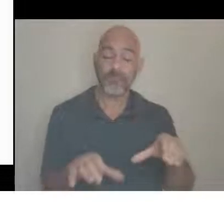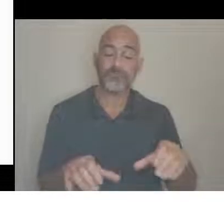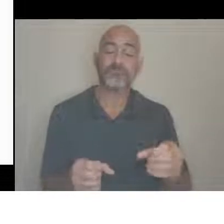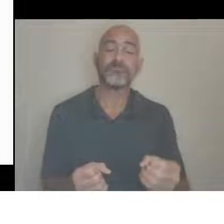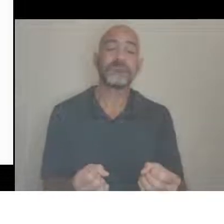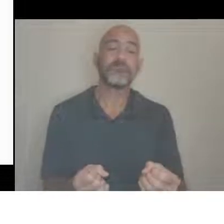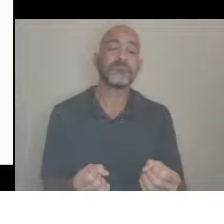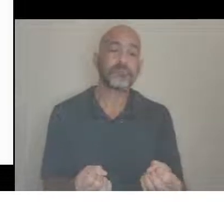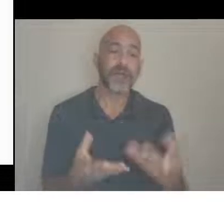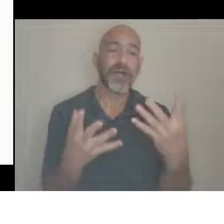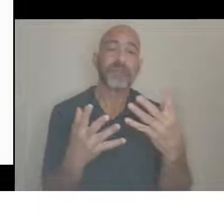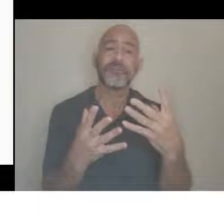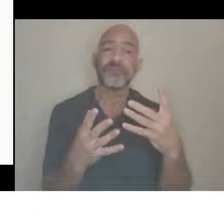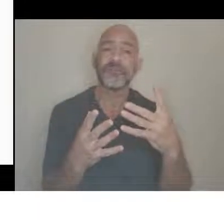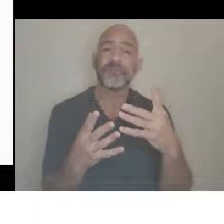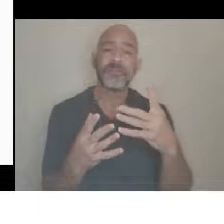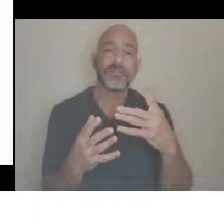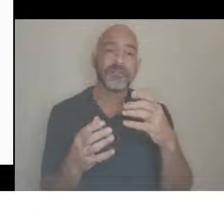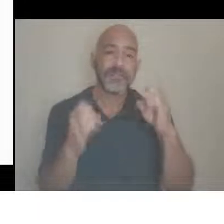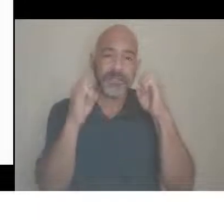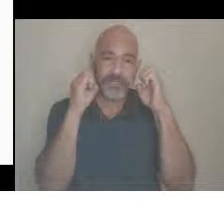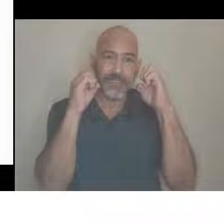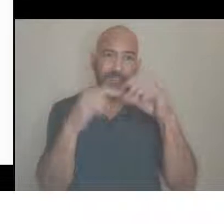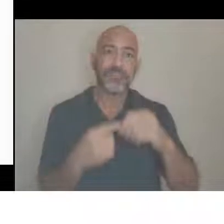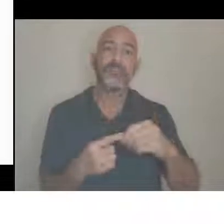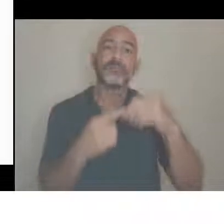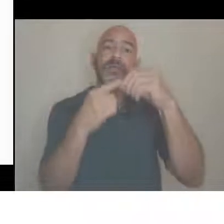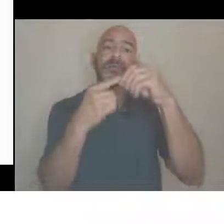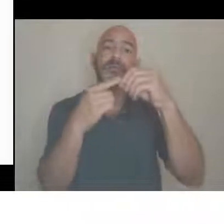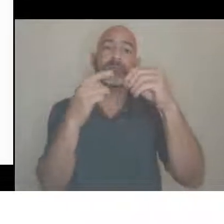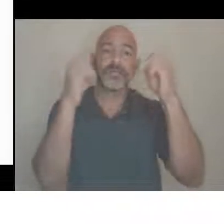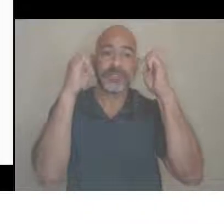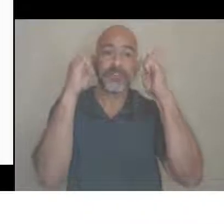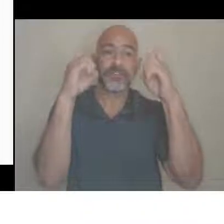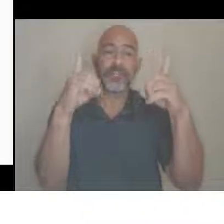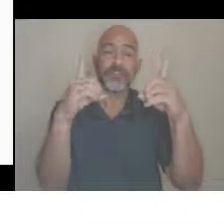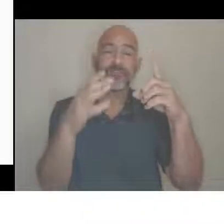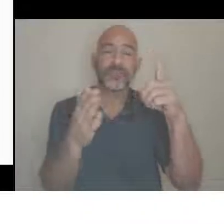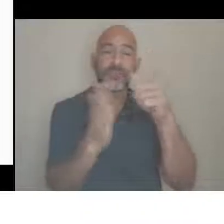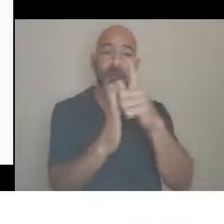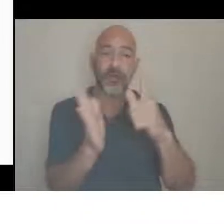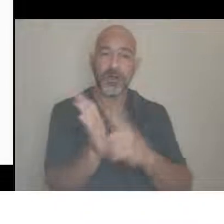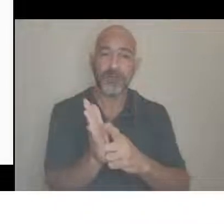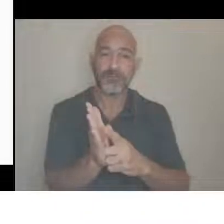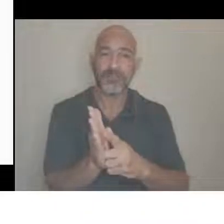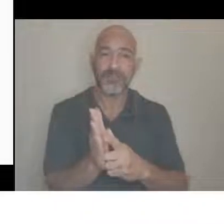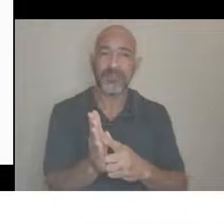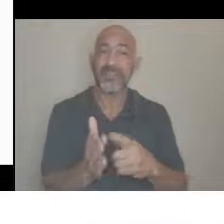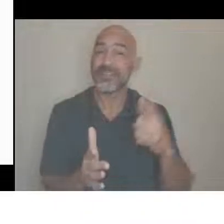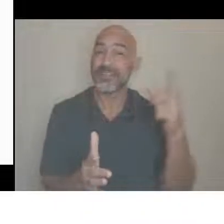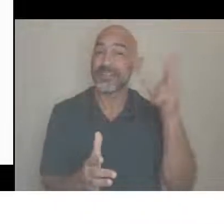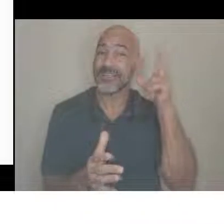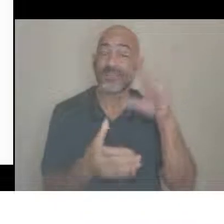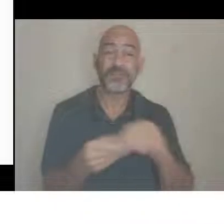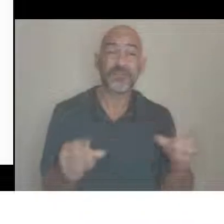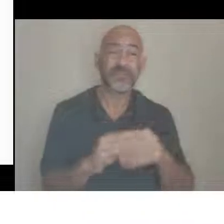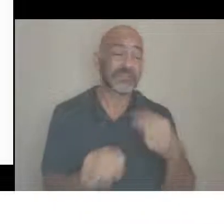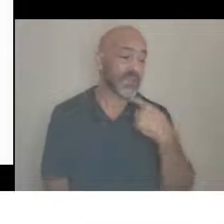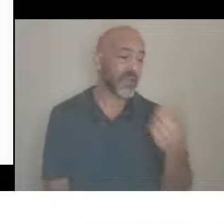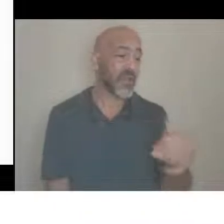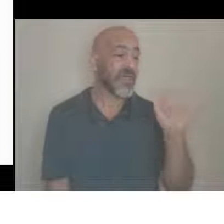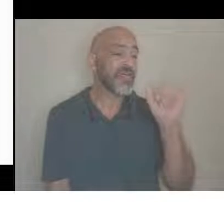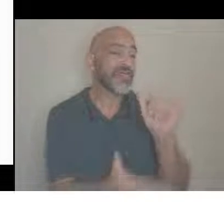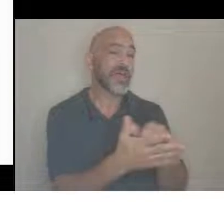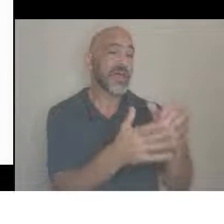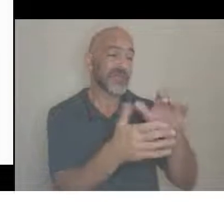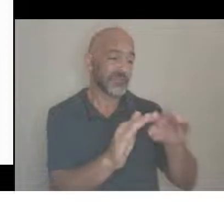he's that child is just using their mental health disability as an excuse for their bad behavior. That,